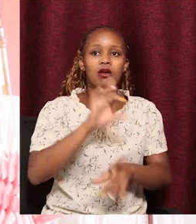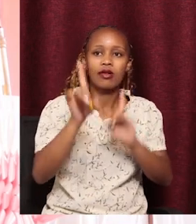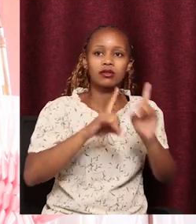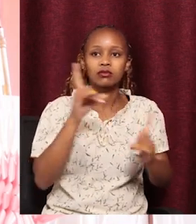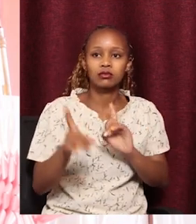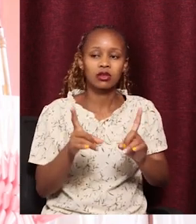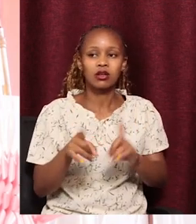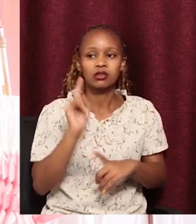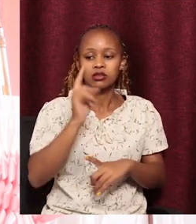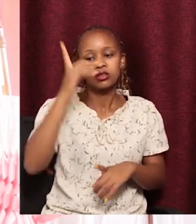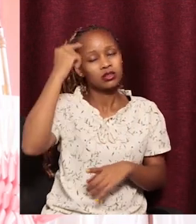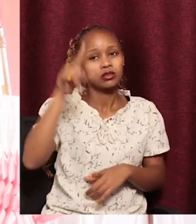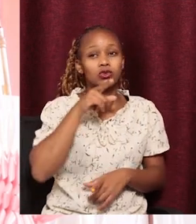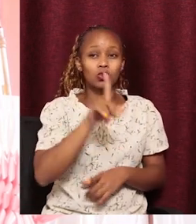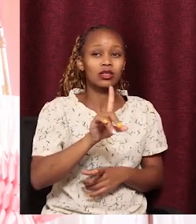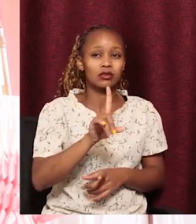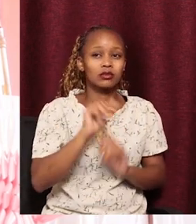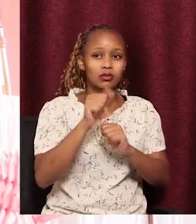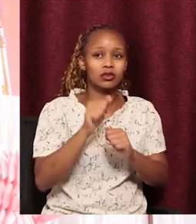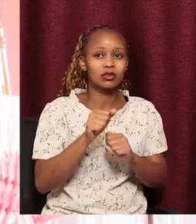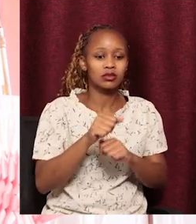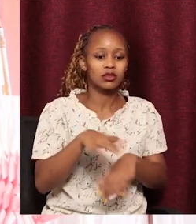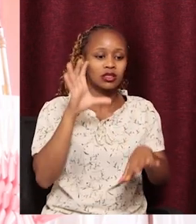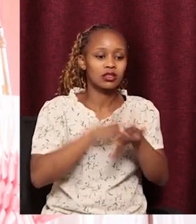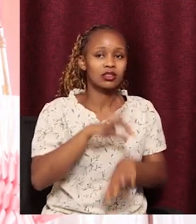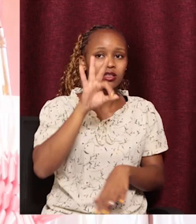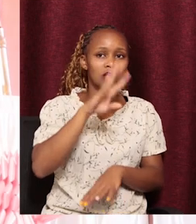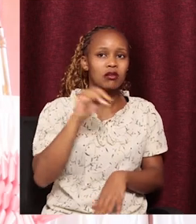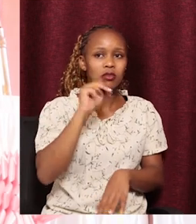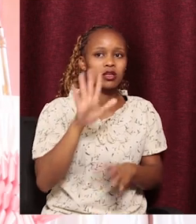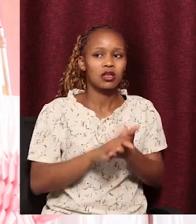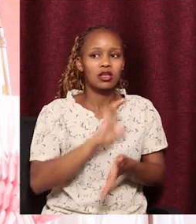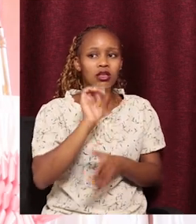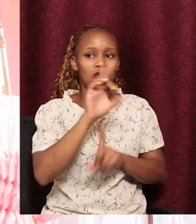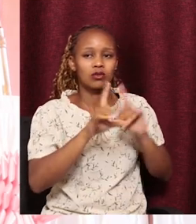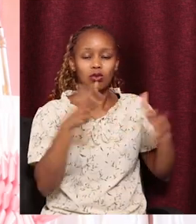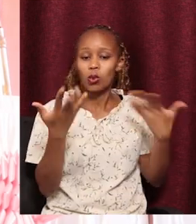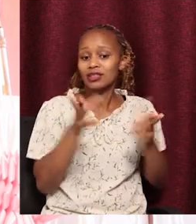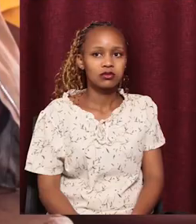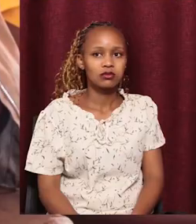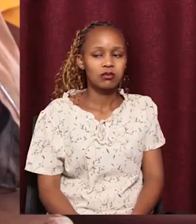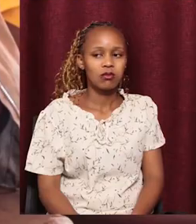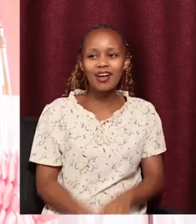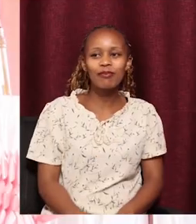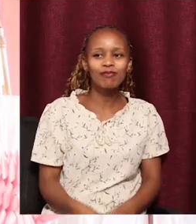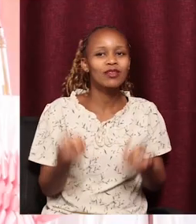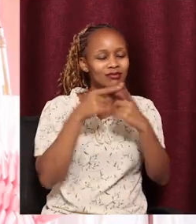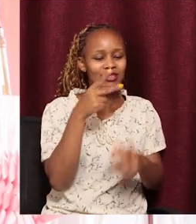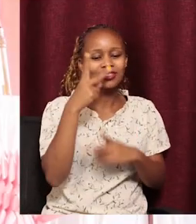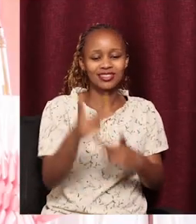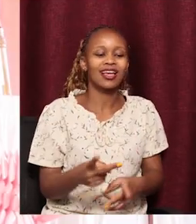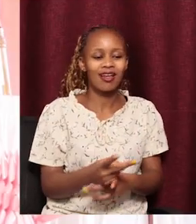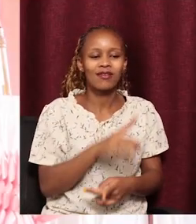you, this dream of yours can even attract 3 million. And then the others will be asking, what happened? But you see,